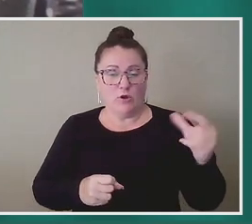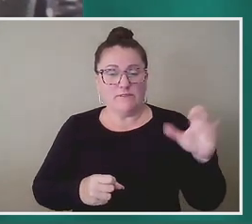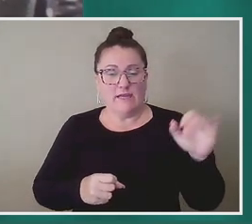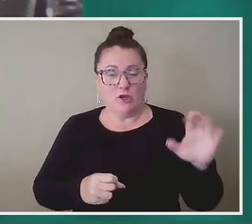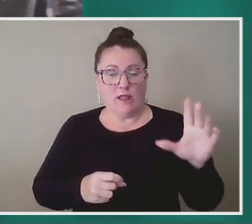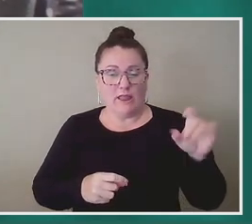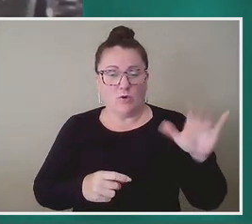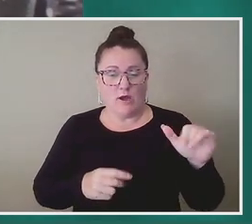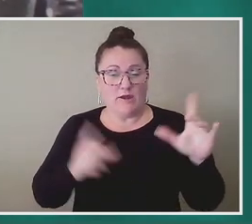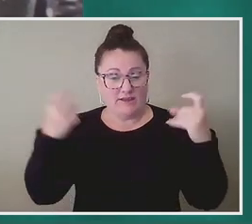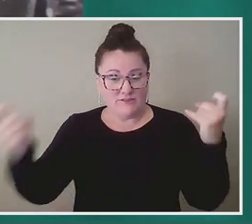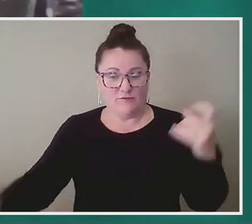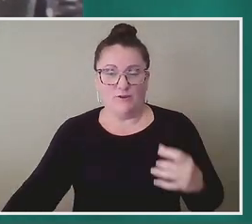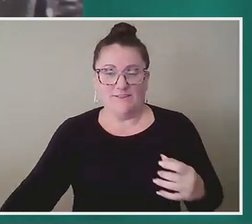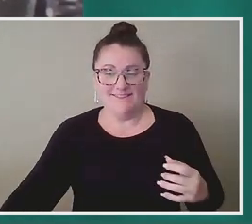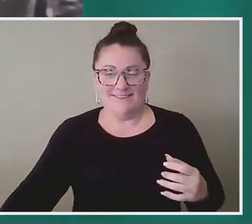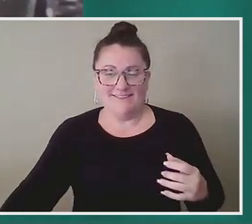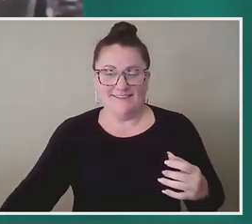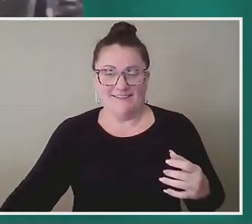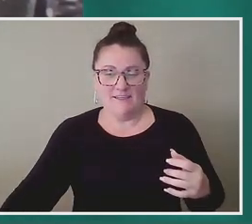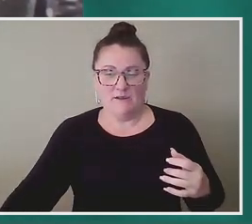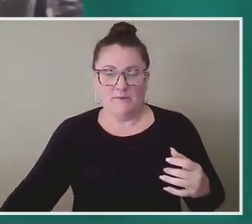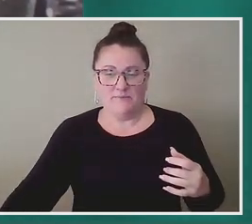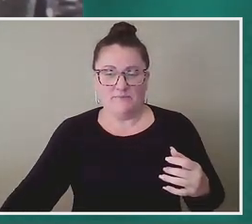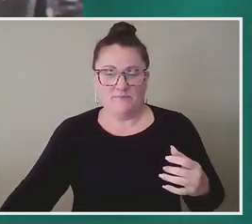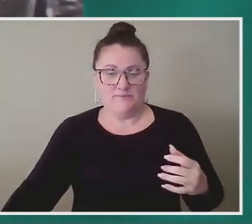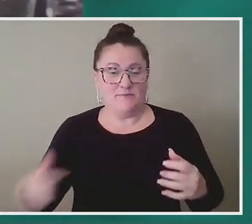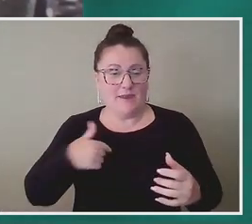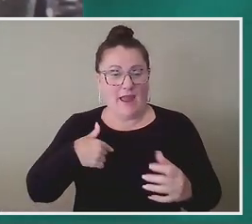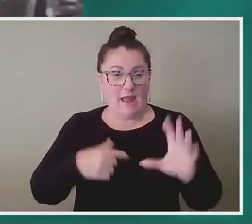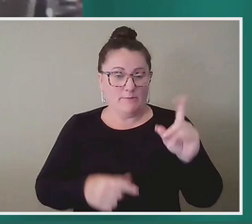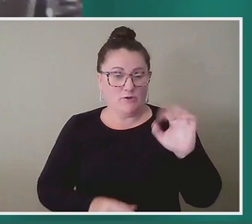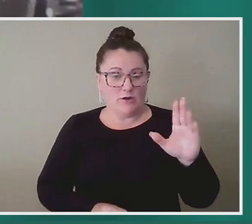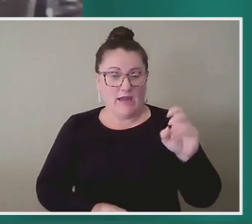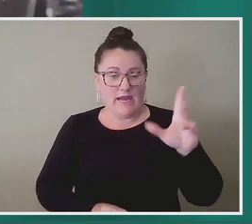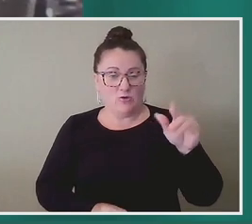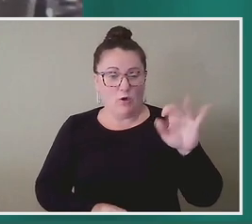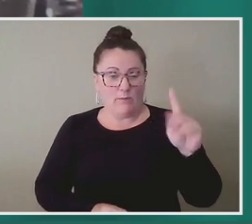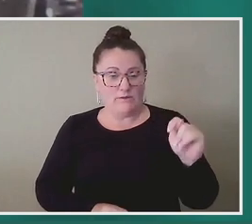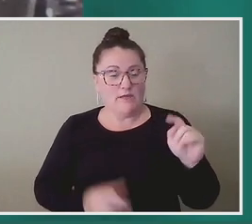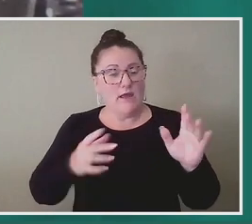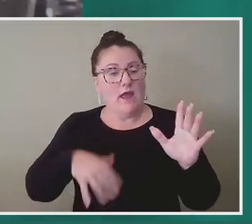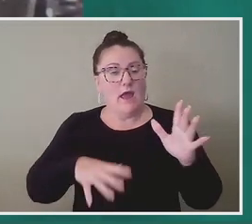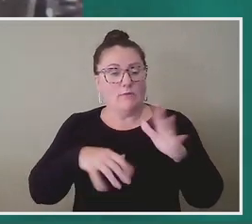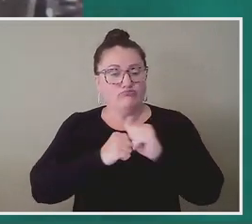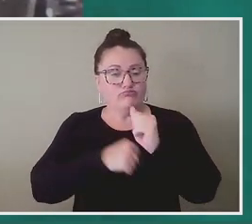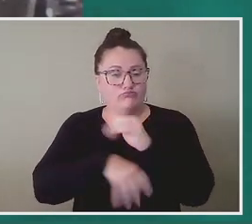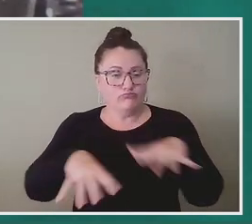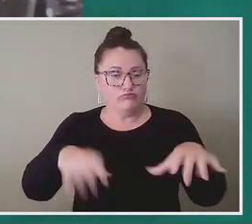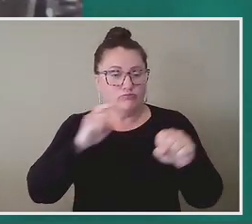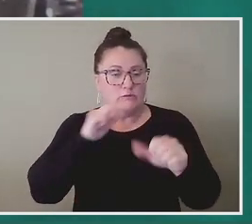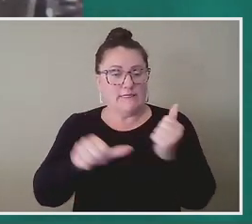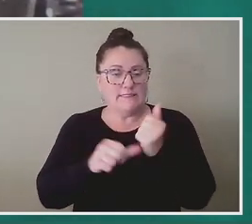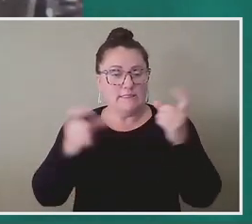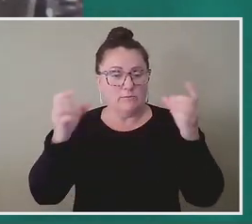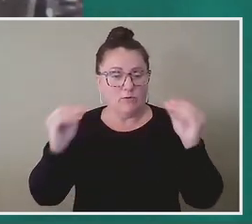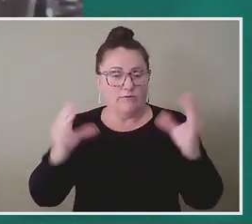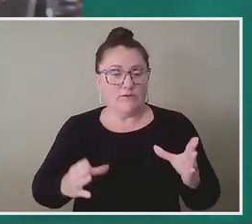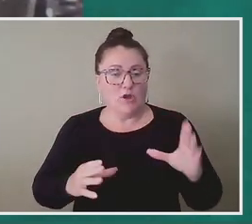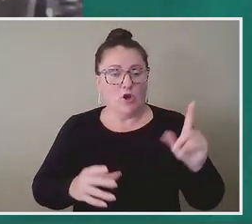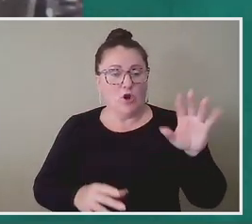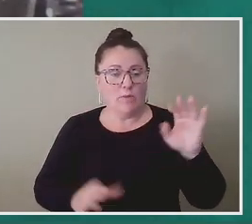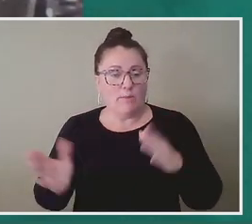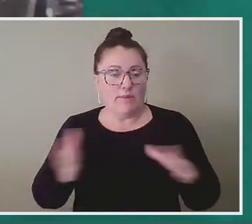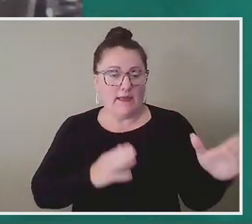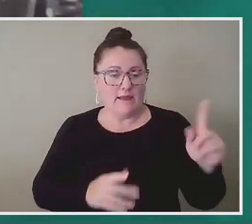I am Dr. Andrea Roberts. I'm founder of the Texas Freedom Colonies Project and assistant professor of urban planning at Texas A